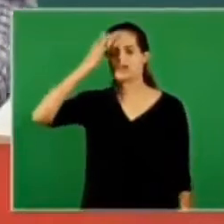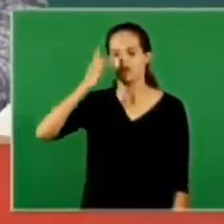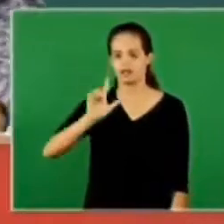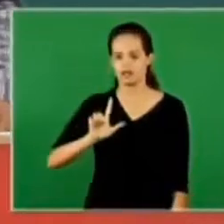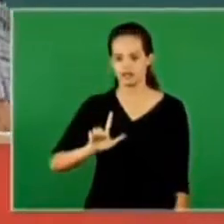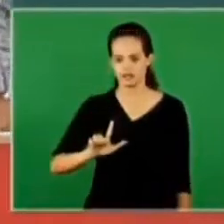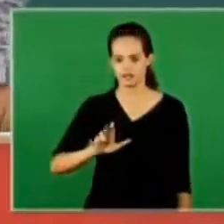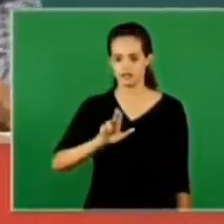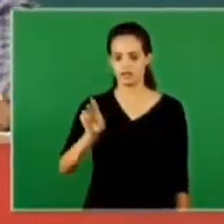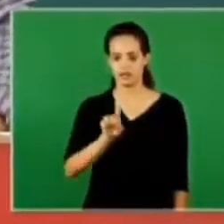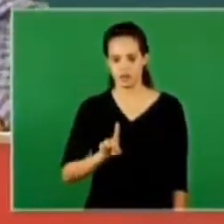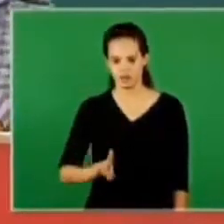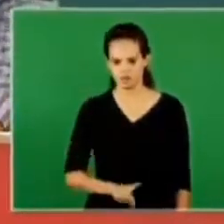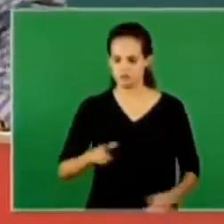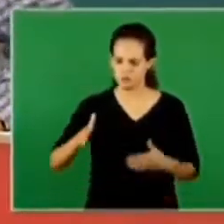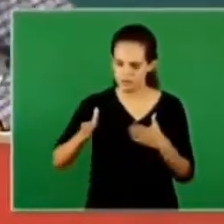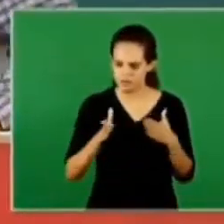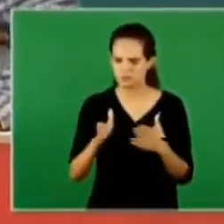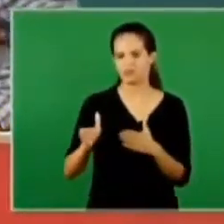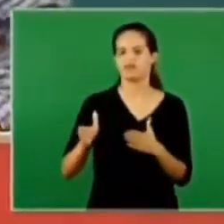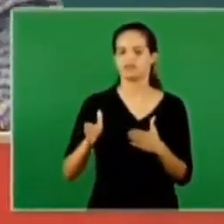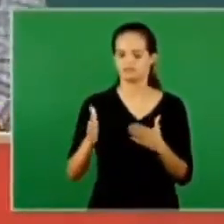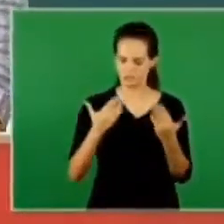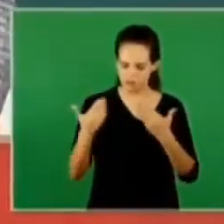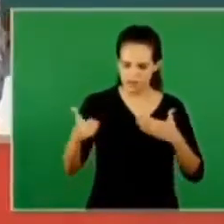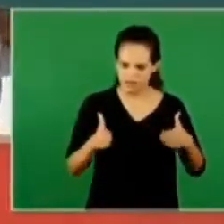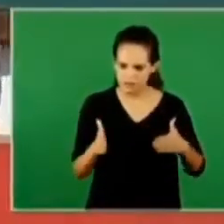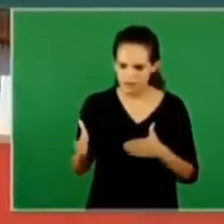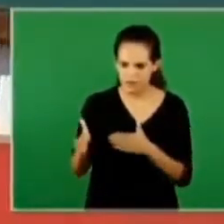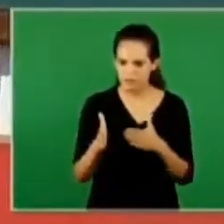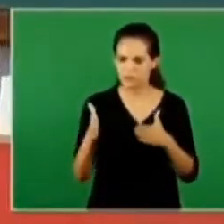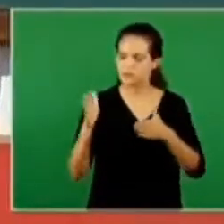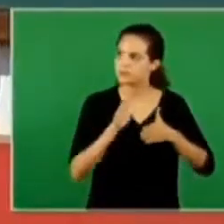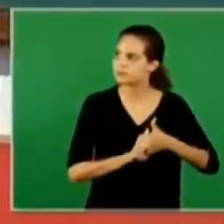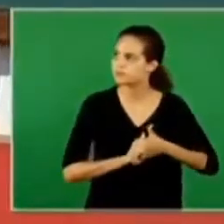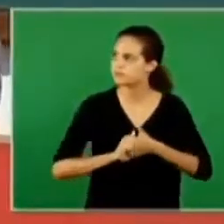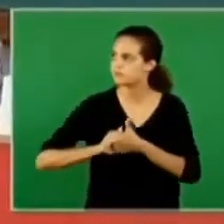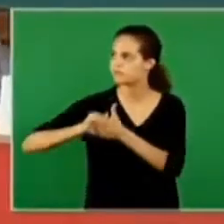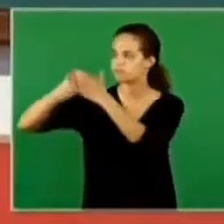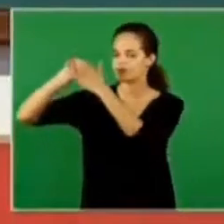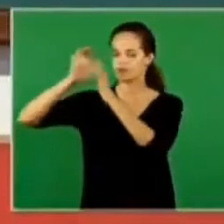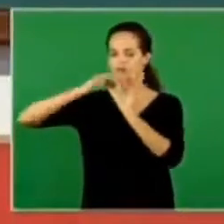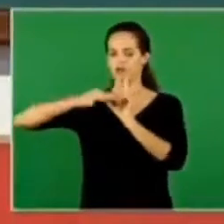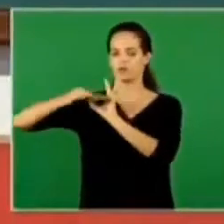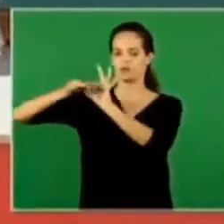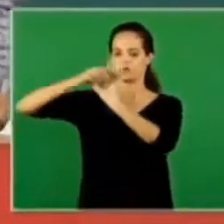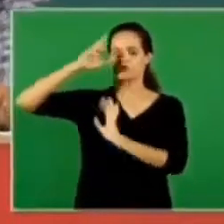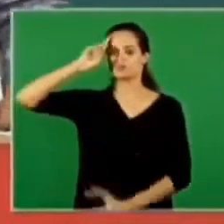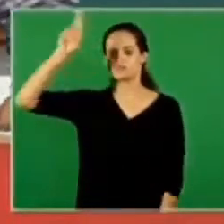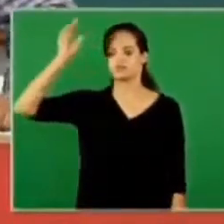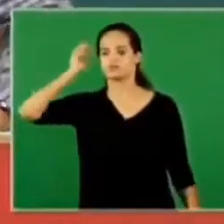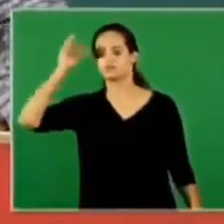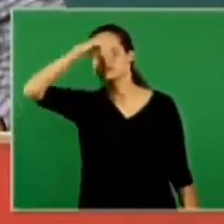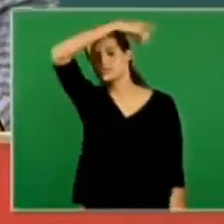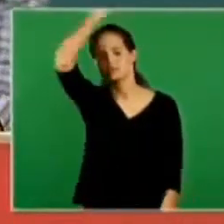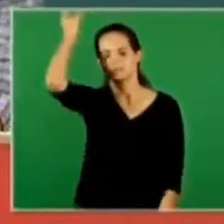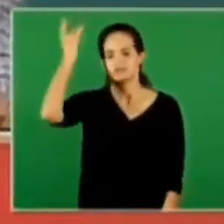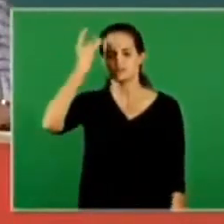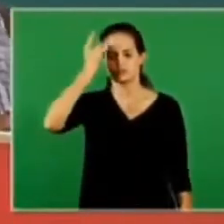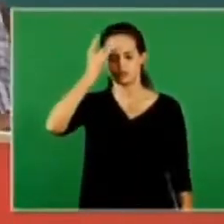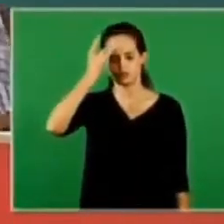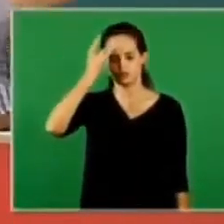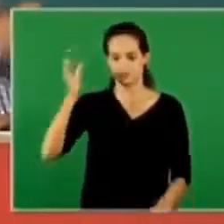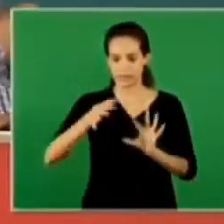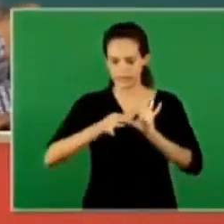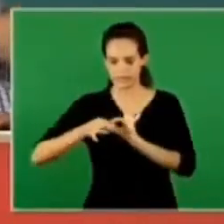revealed doctrine the light is the path to revealed world the light is what rocks you brings you to the genuine